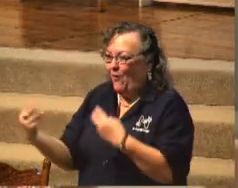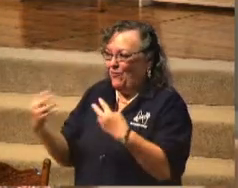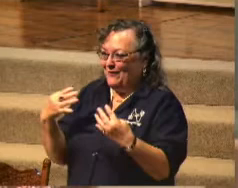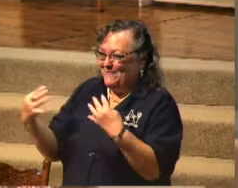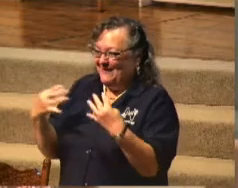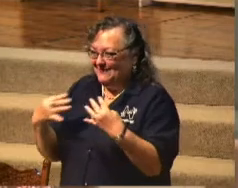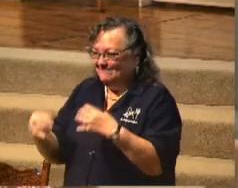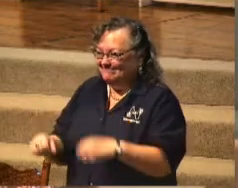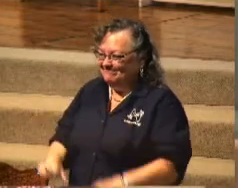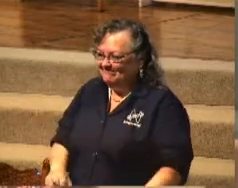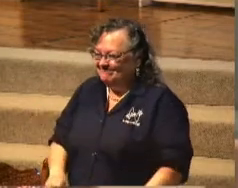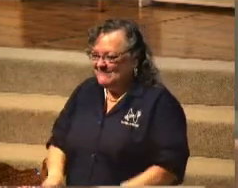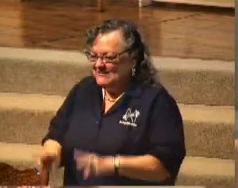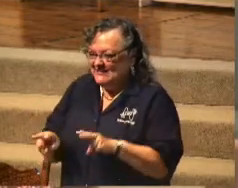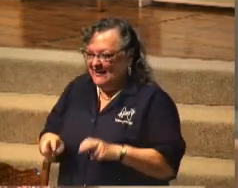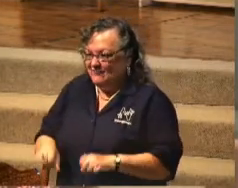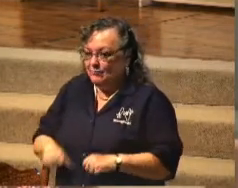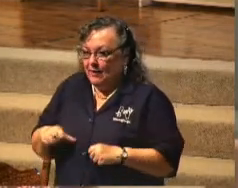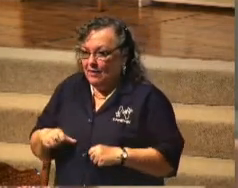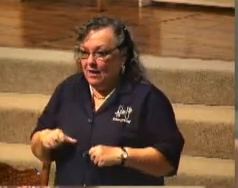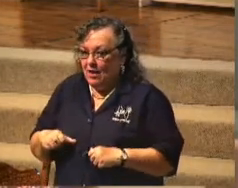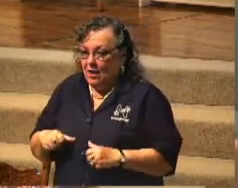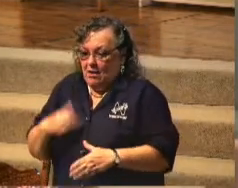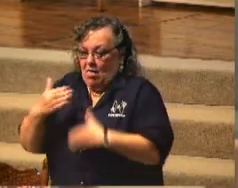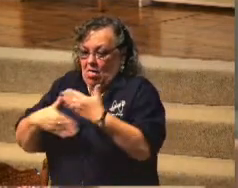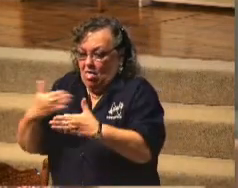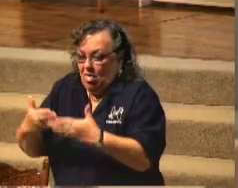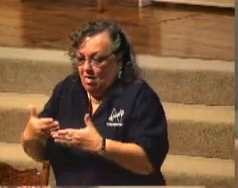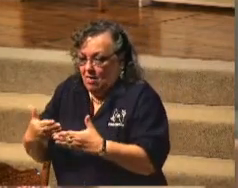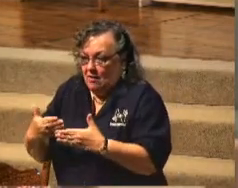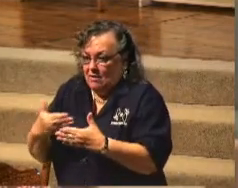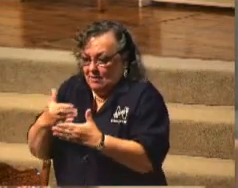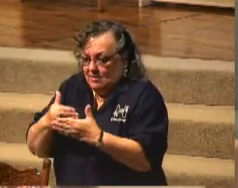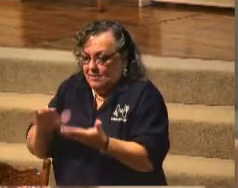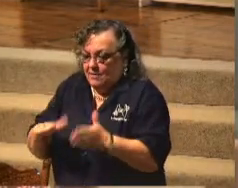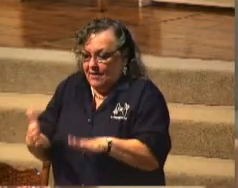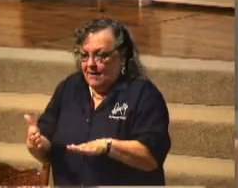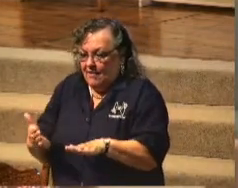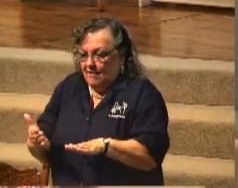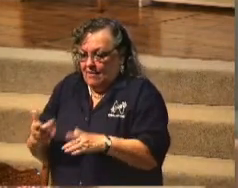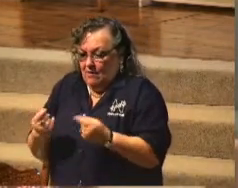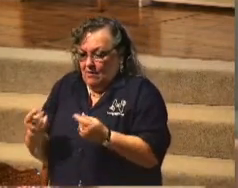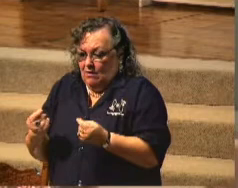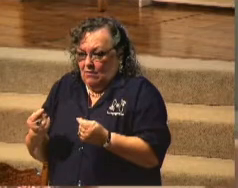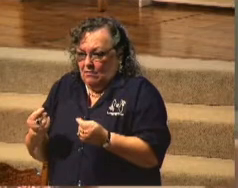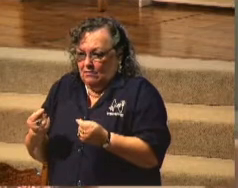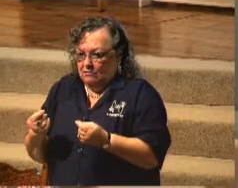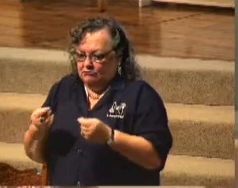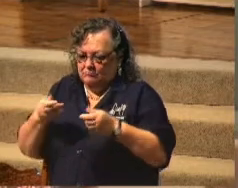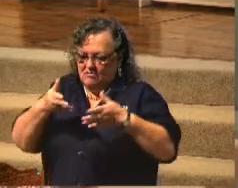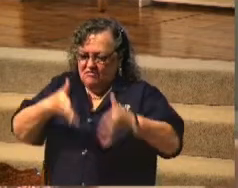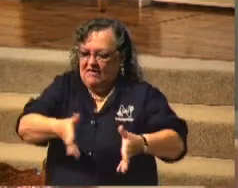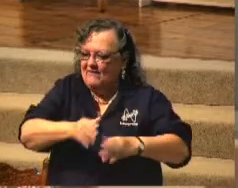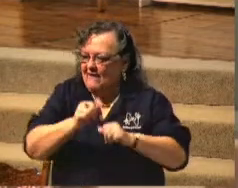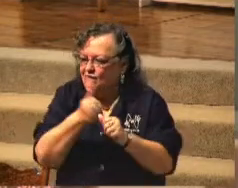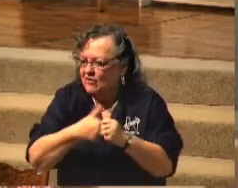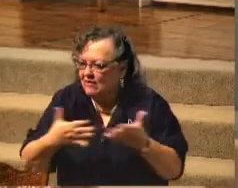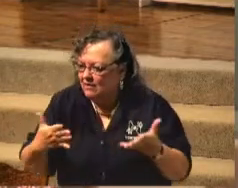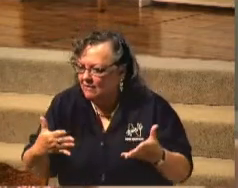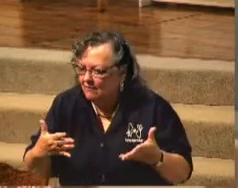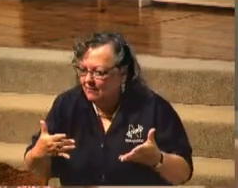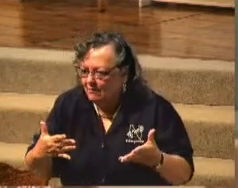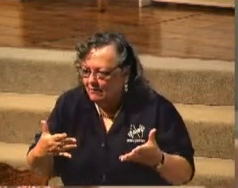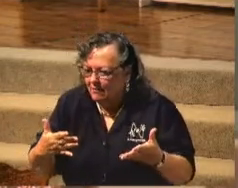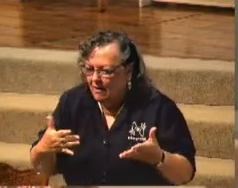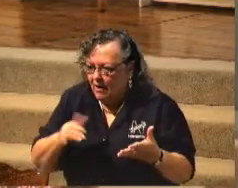life, you're going to leave it all behind. Leave it all behind. You can spend your life. I'm not wasting my life.